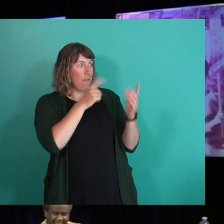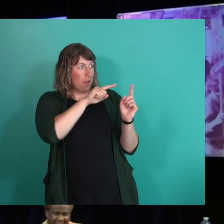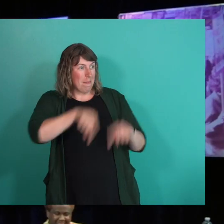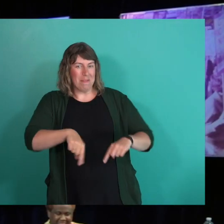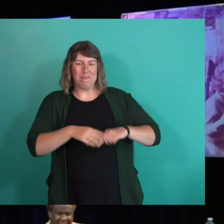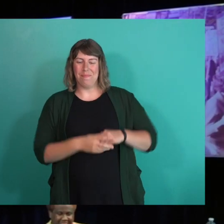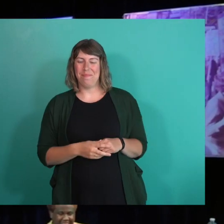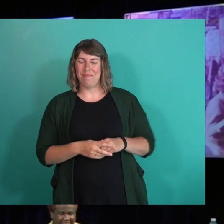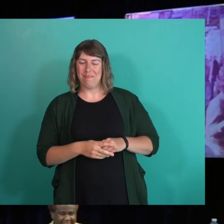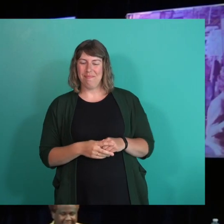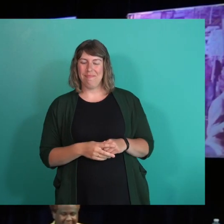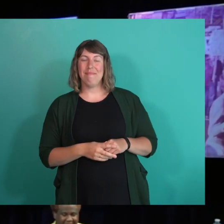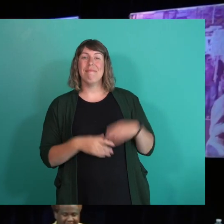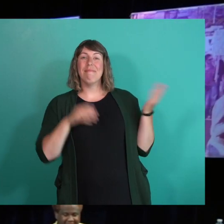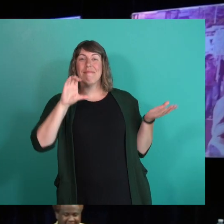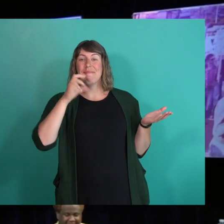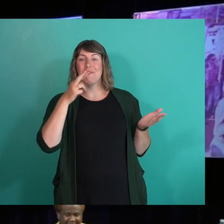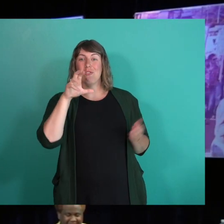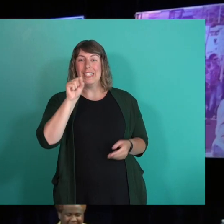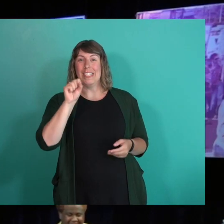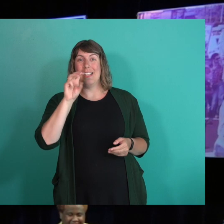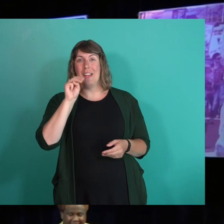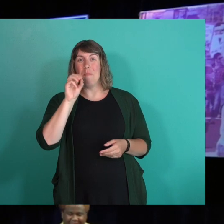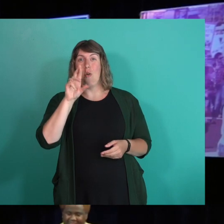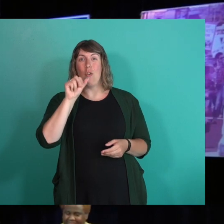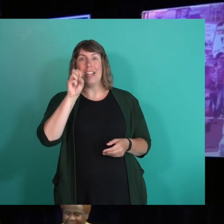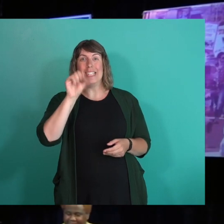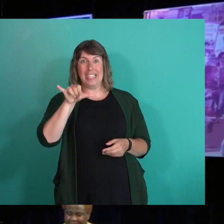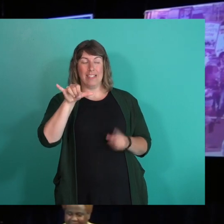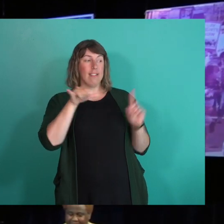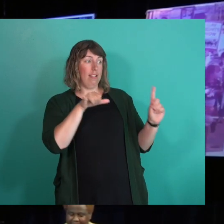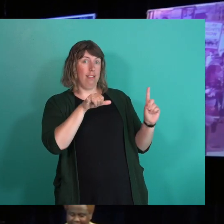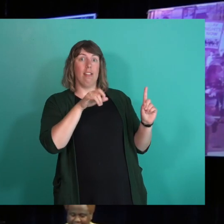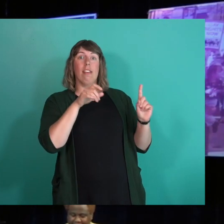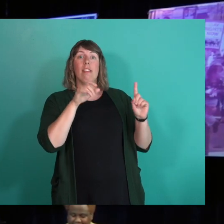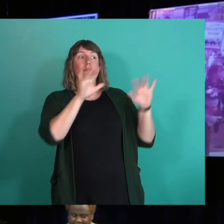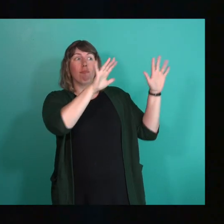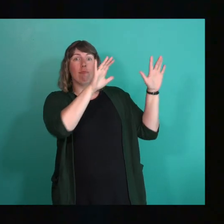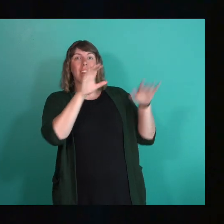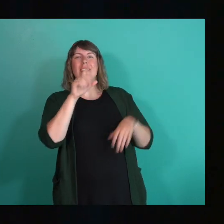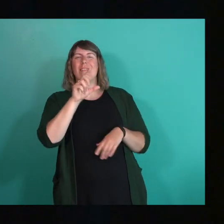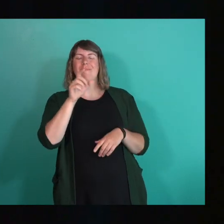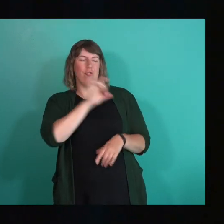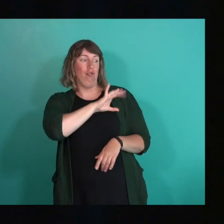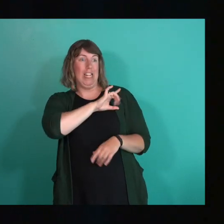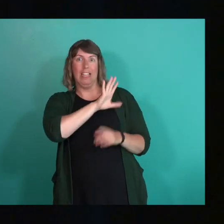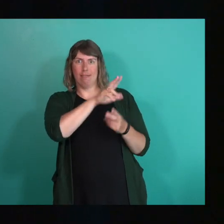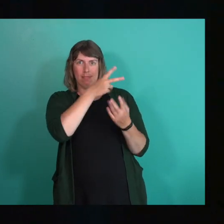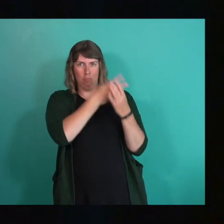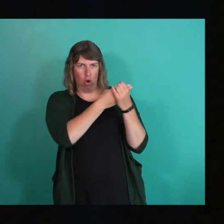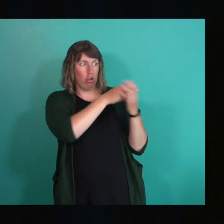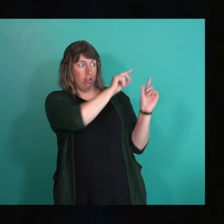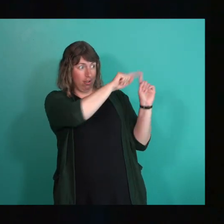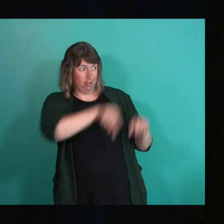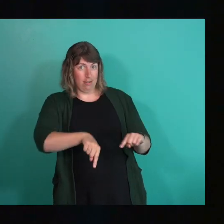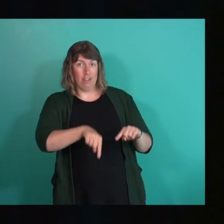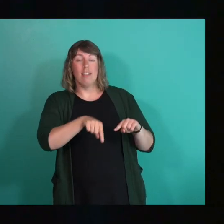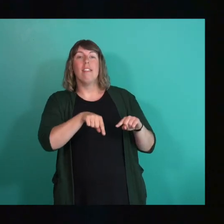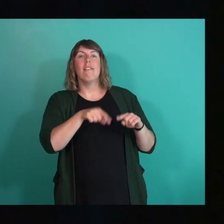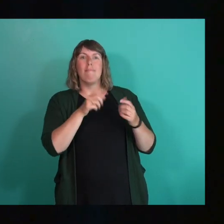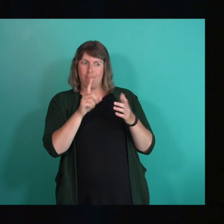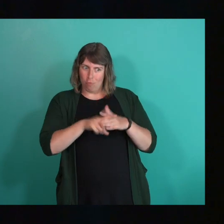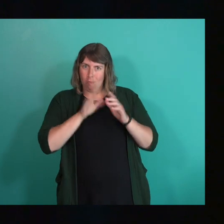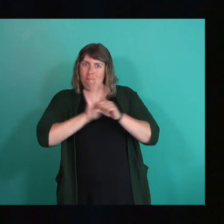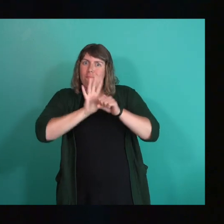We also have with us Chris Morrissey. After Chris returned from Santiago, Chile with her partner Bridget Cole, she began her